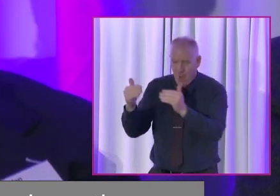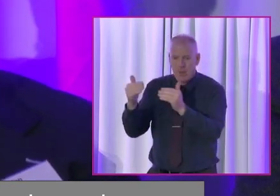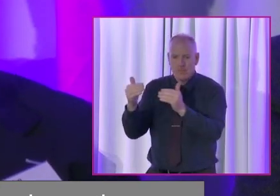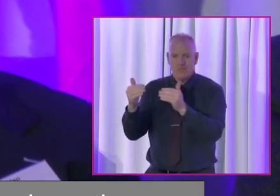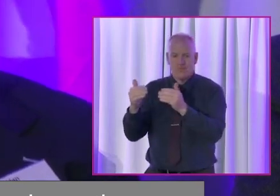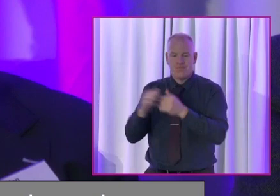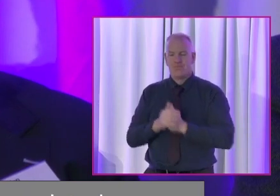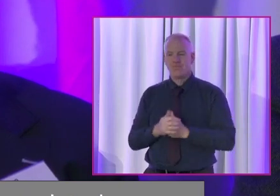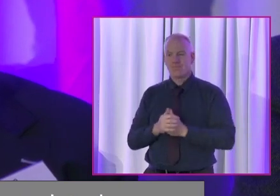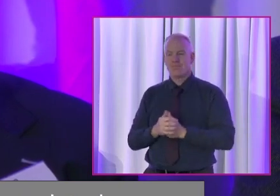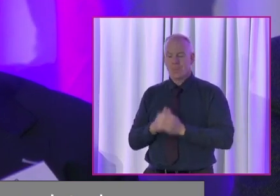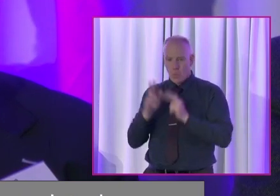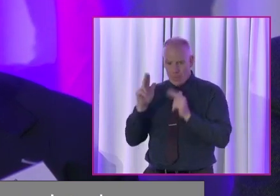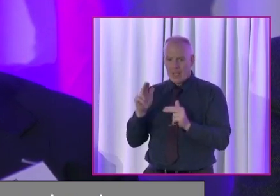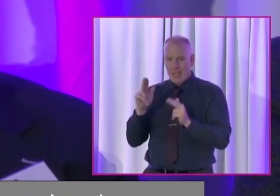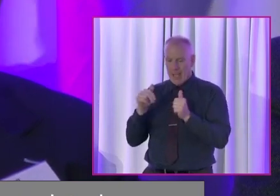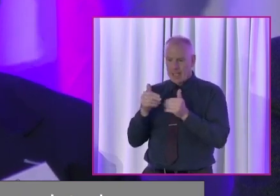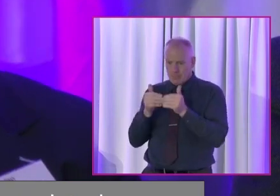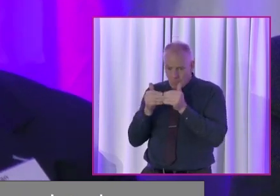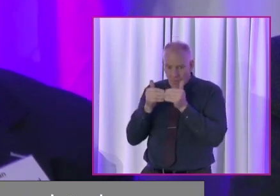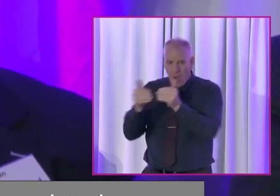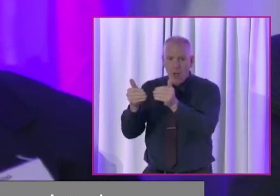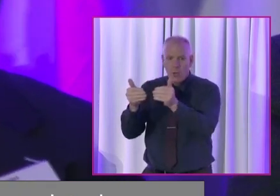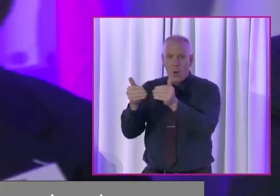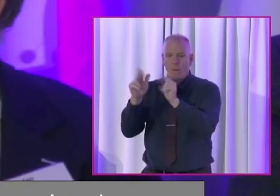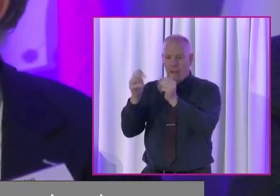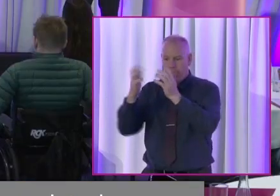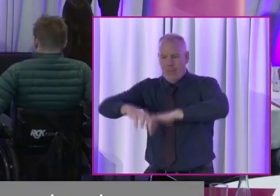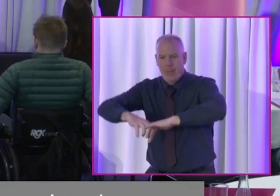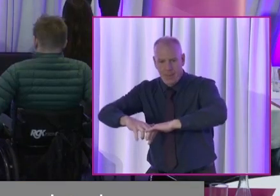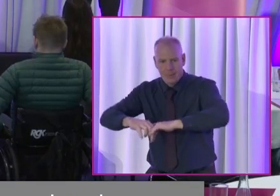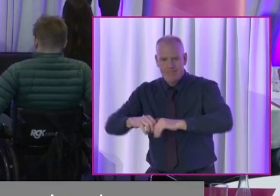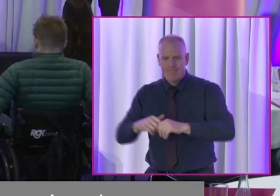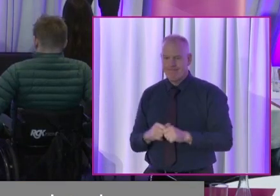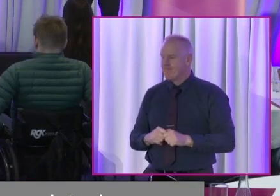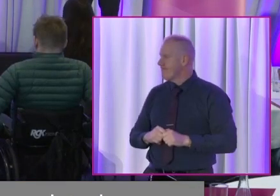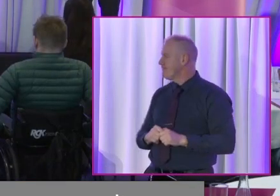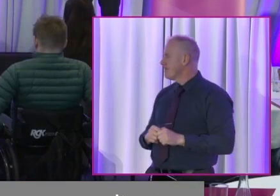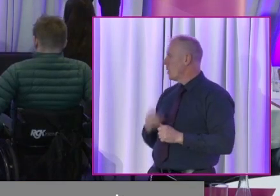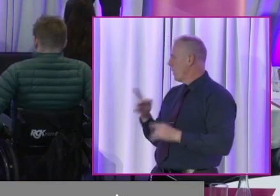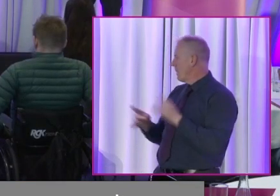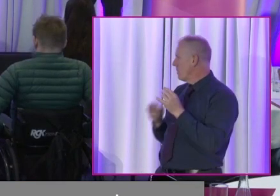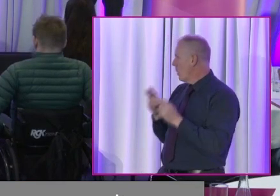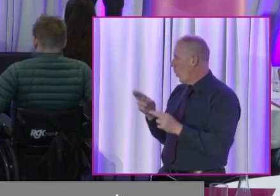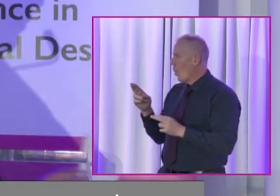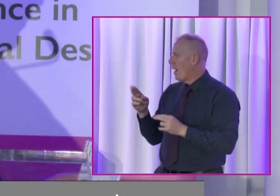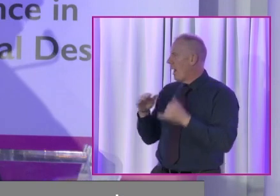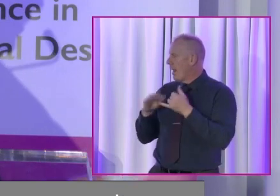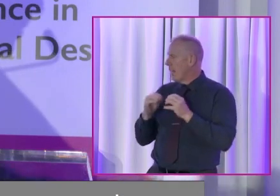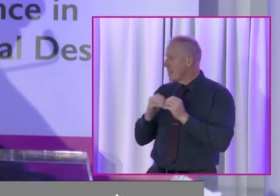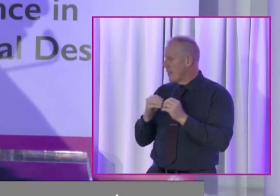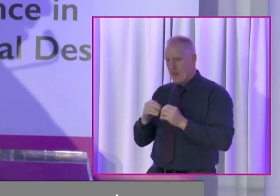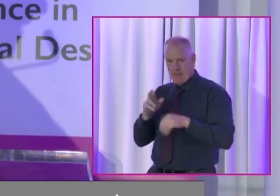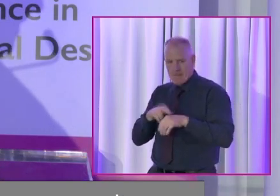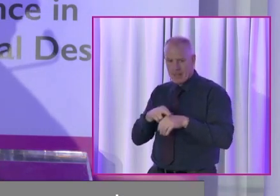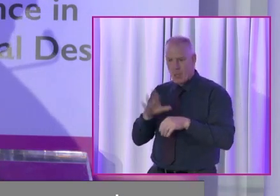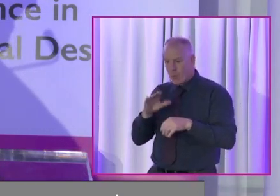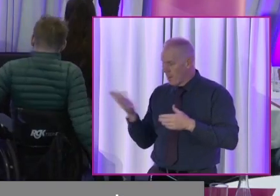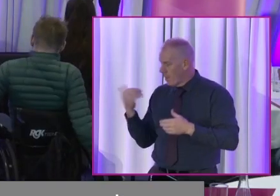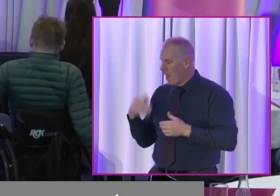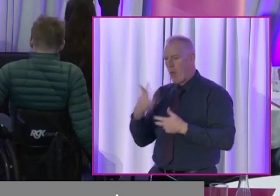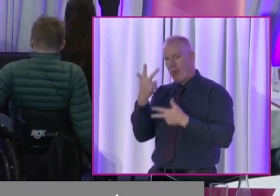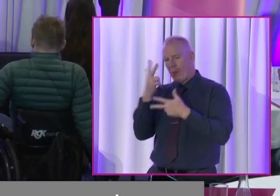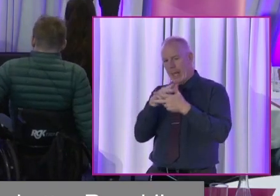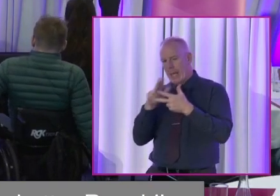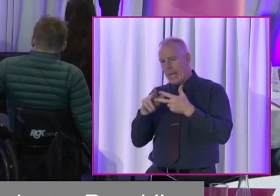We're at a point where we can mess it up. We won't. We'll get it right. And, you know, it'll be a better republic for everybody. Lorraine. I'll just make